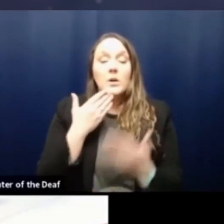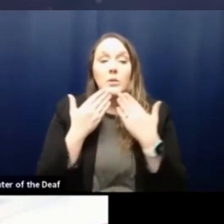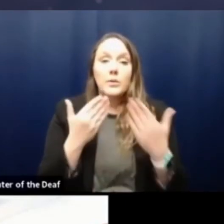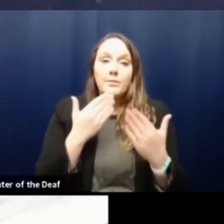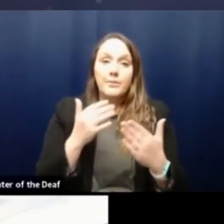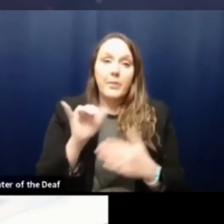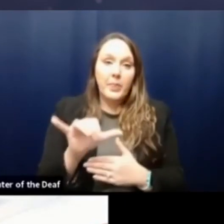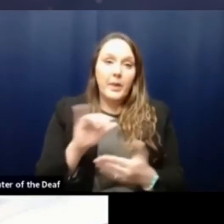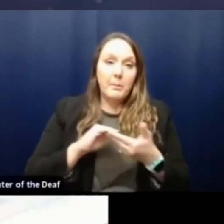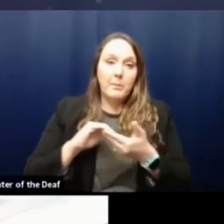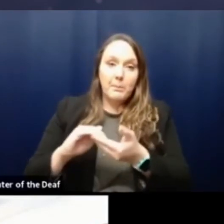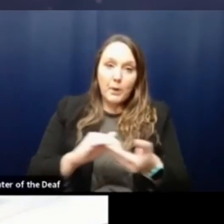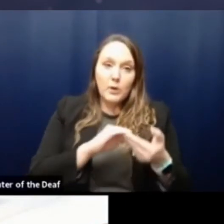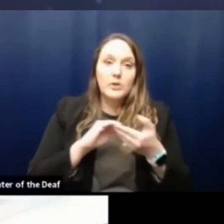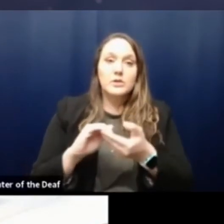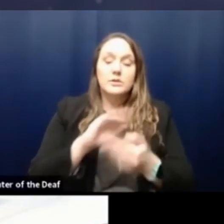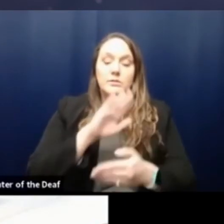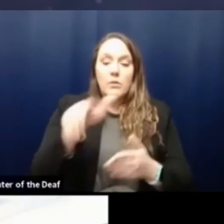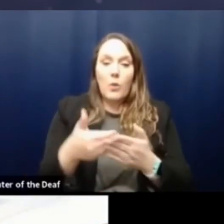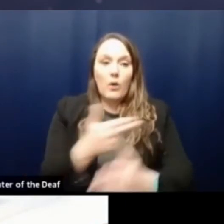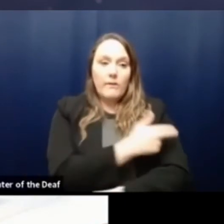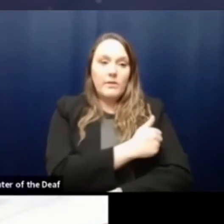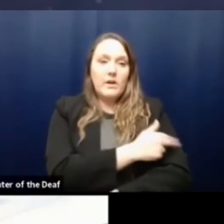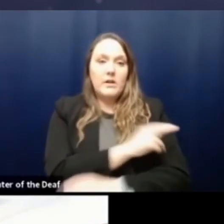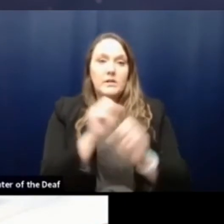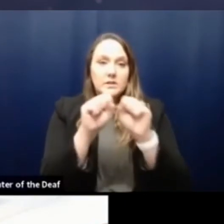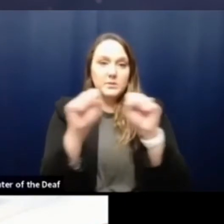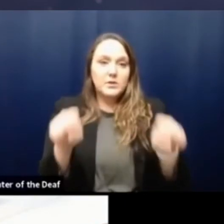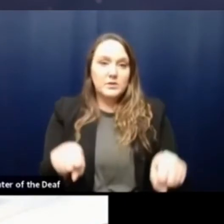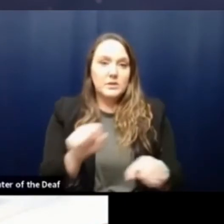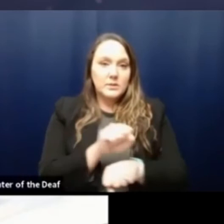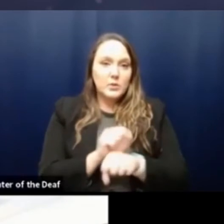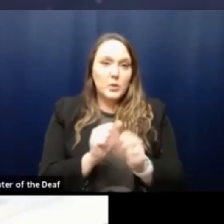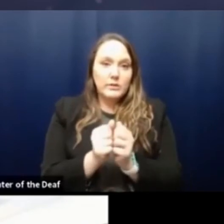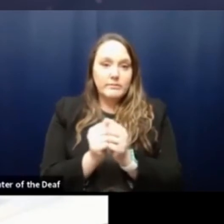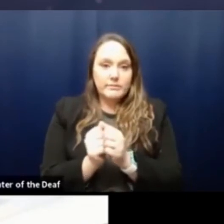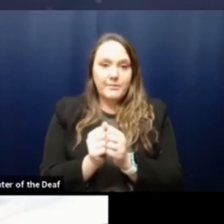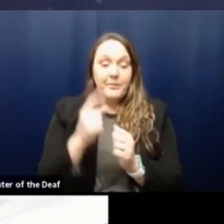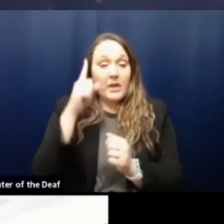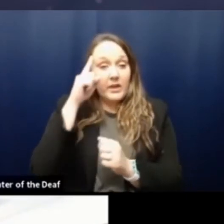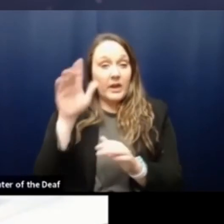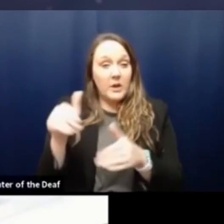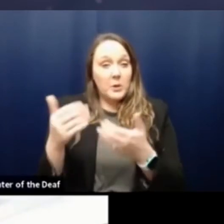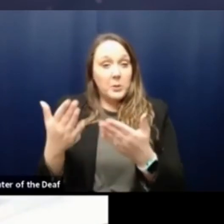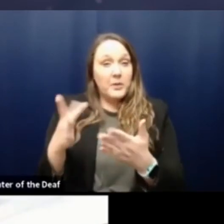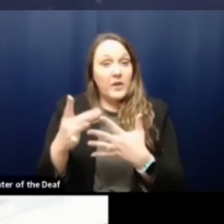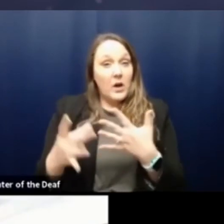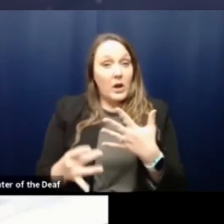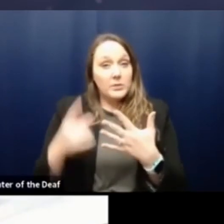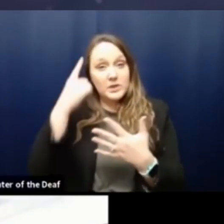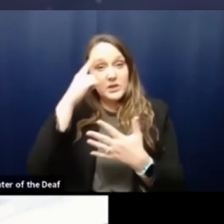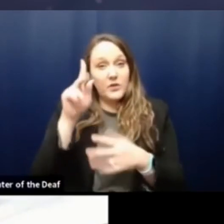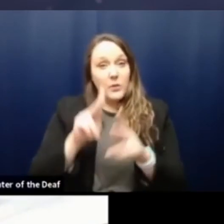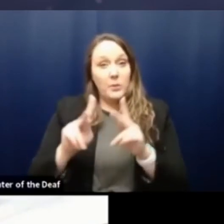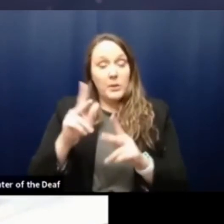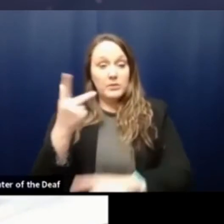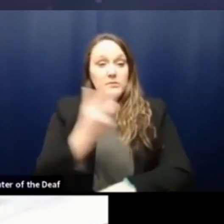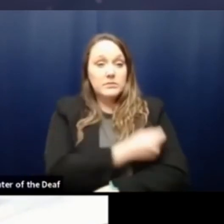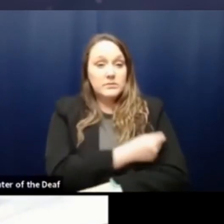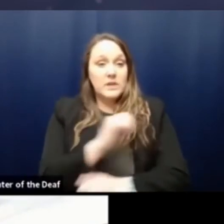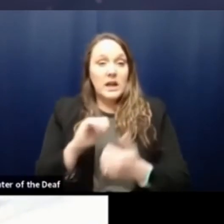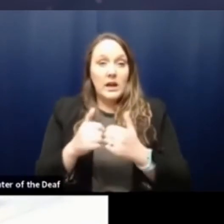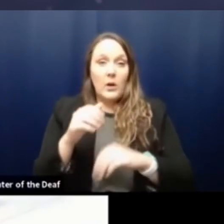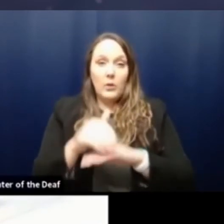for that partnership with all of our hospital systems. Uh, together, I believe we provide options for people to get vaccinated in a way that they're